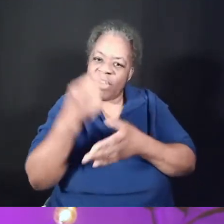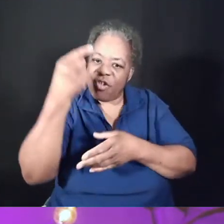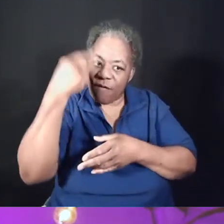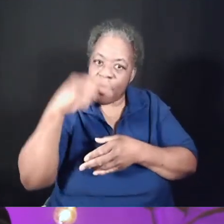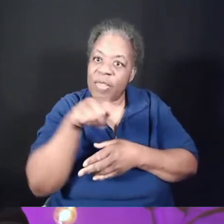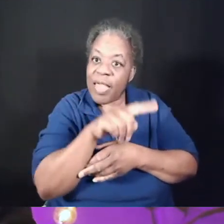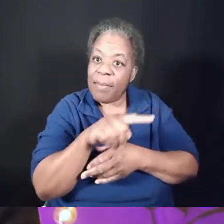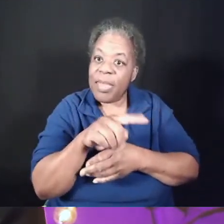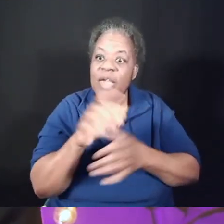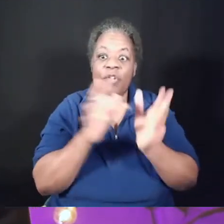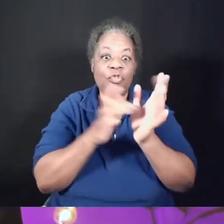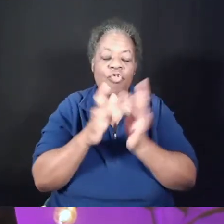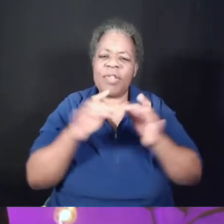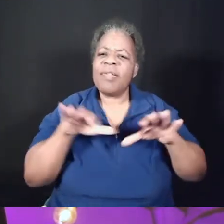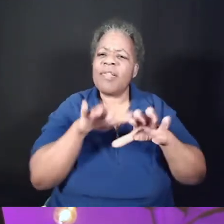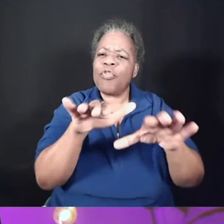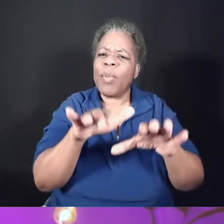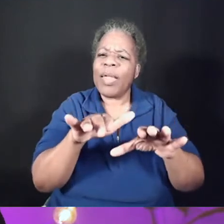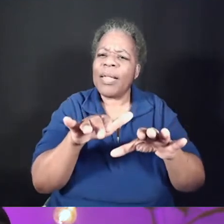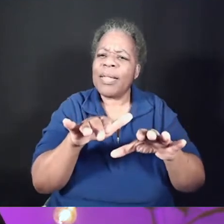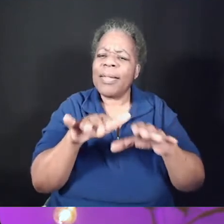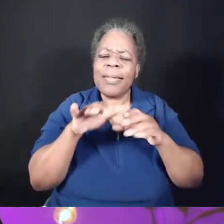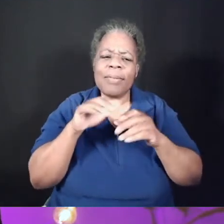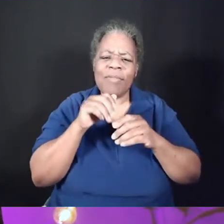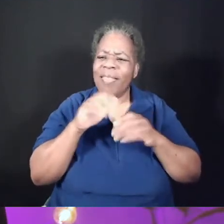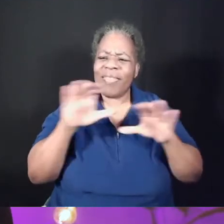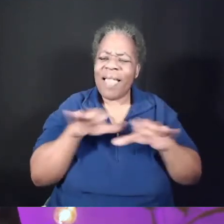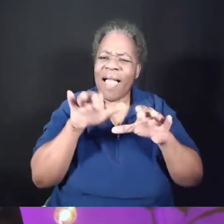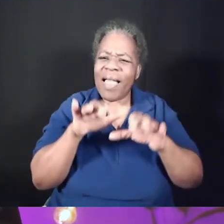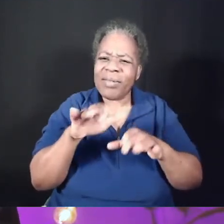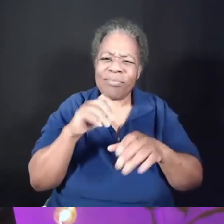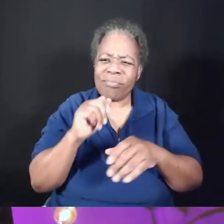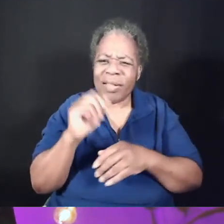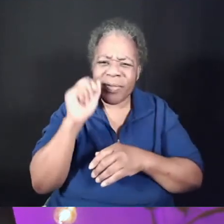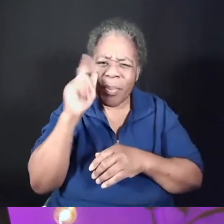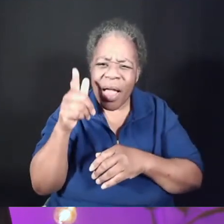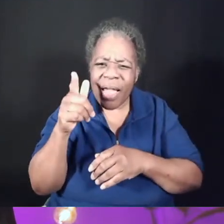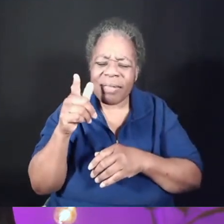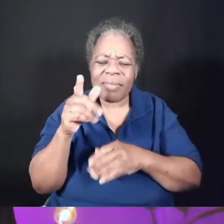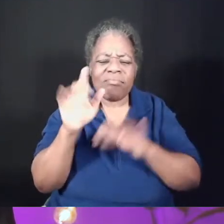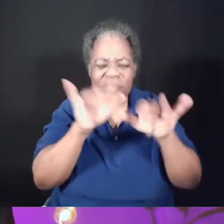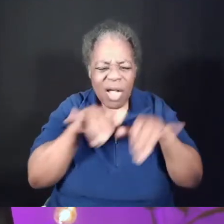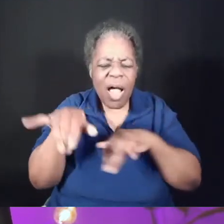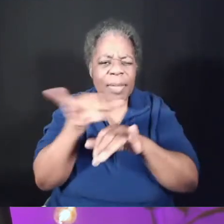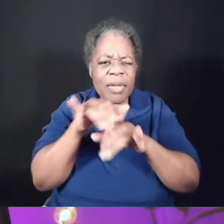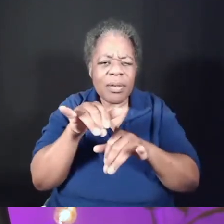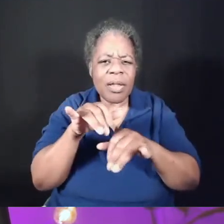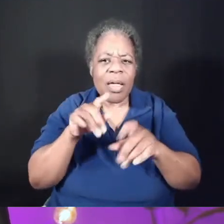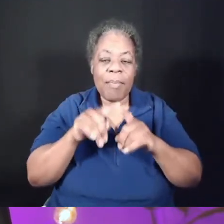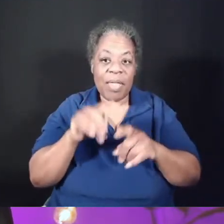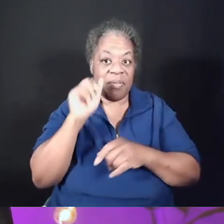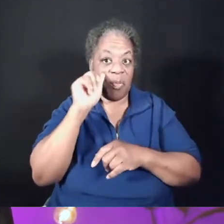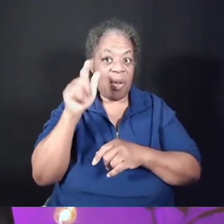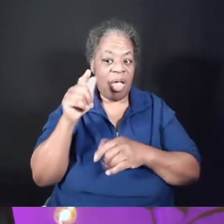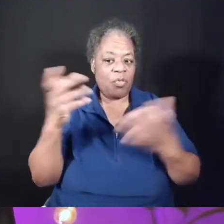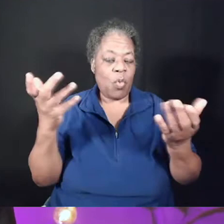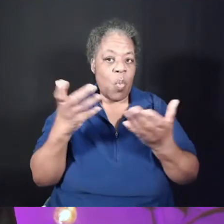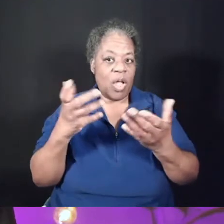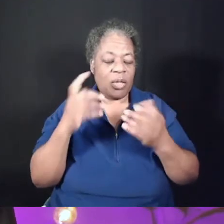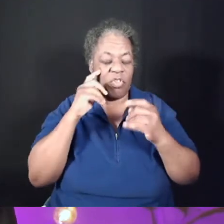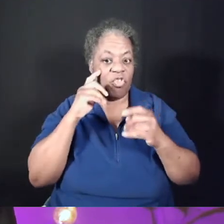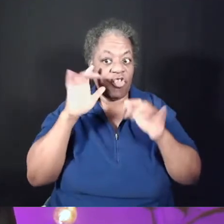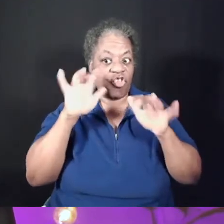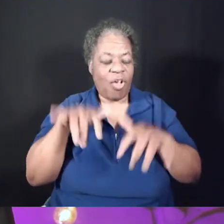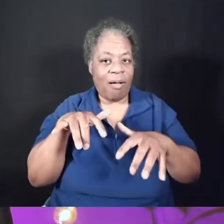is doing here, it's not surprising because of the act itself. I mean, this was a common part of the first century. What is surprising and shocking, actually,